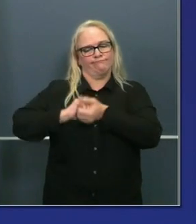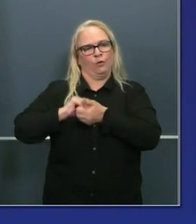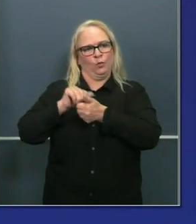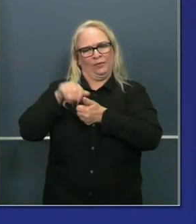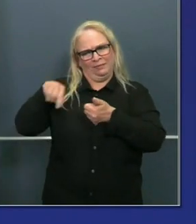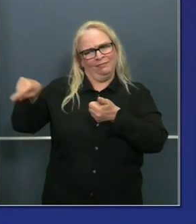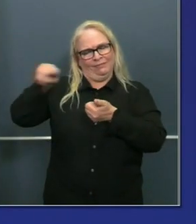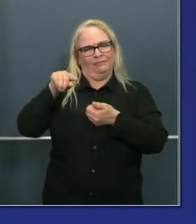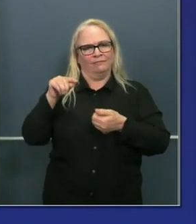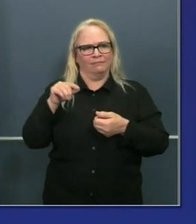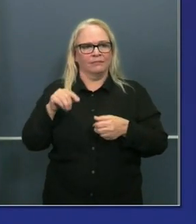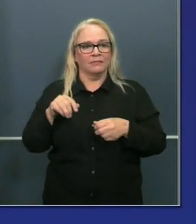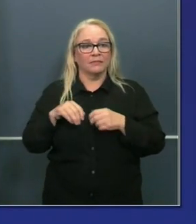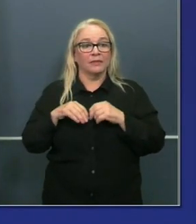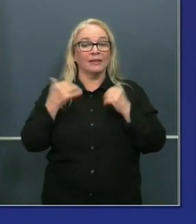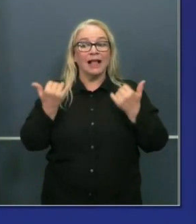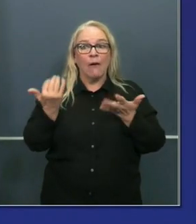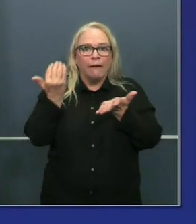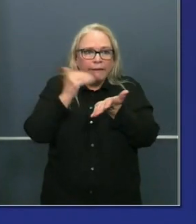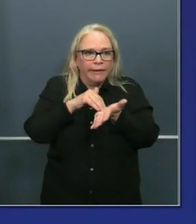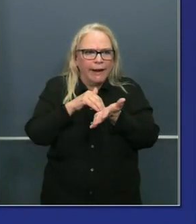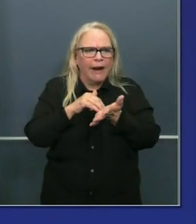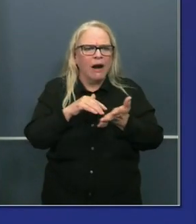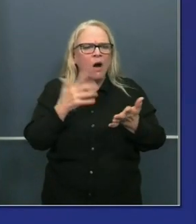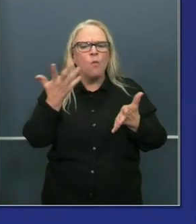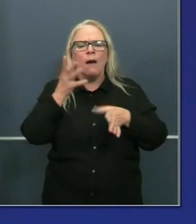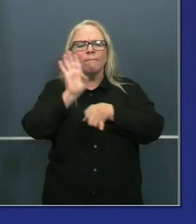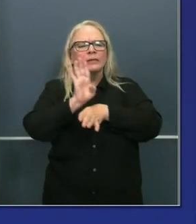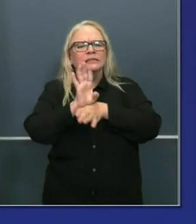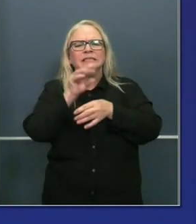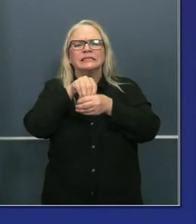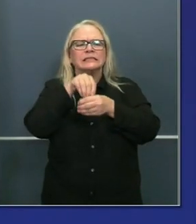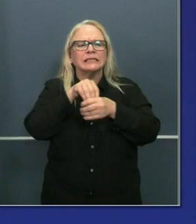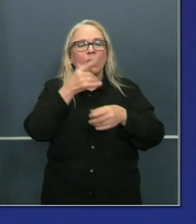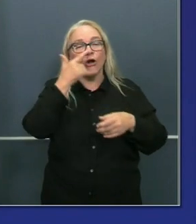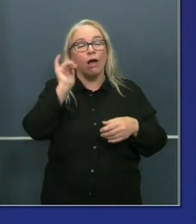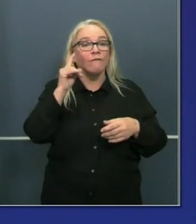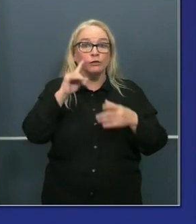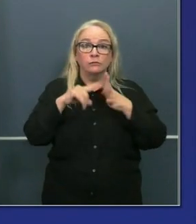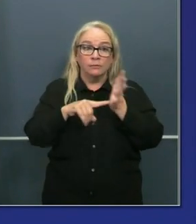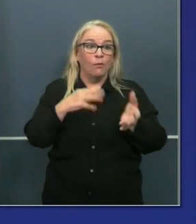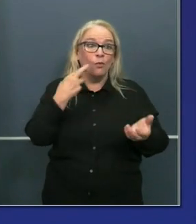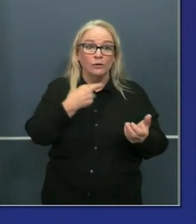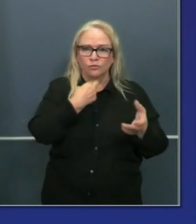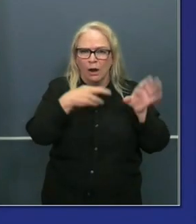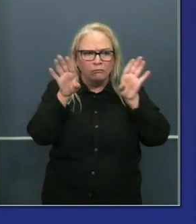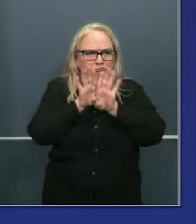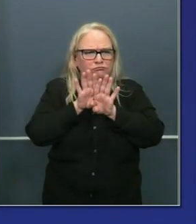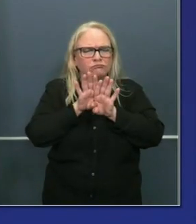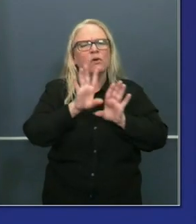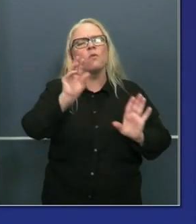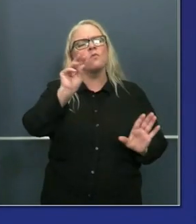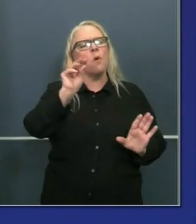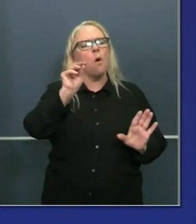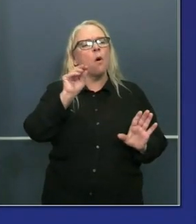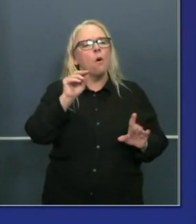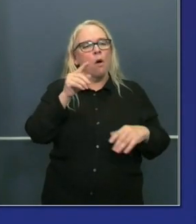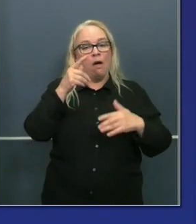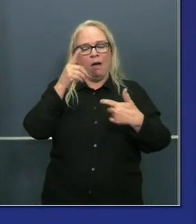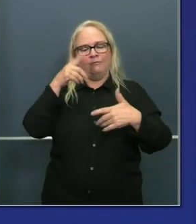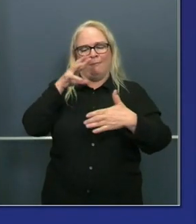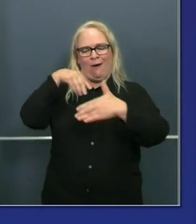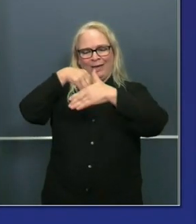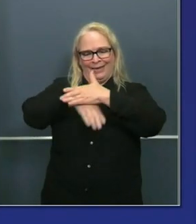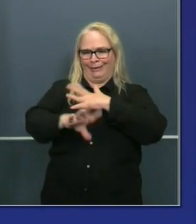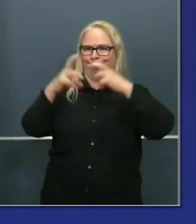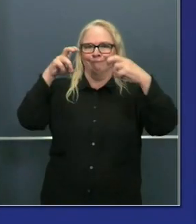indoor operations, this doesn't mean restaurants shut down, it means that we're trying to take activities, many activities as we